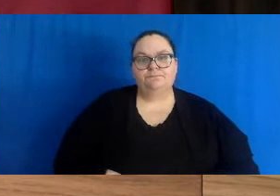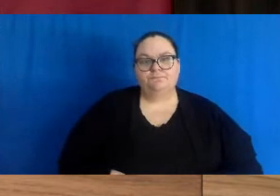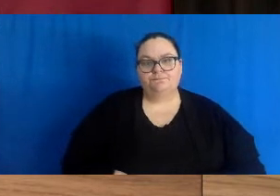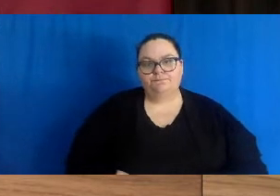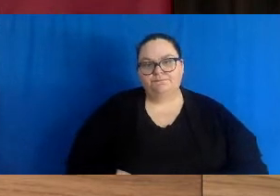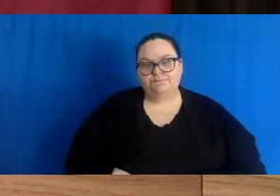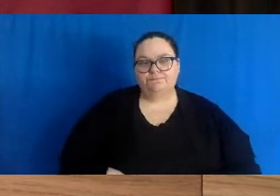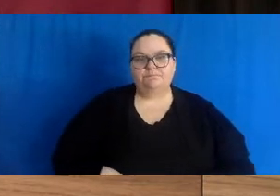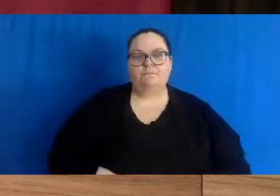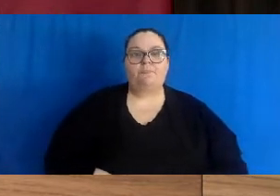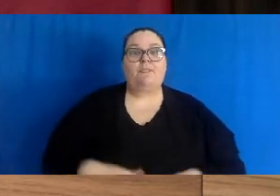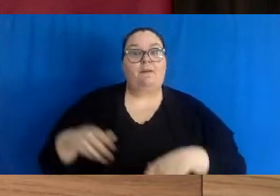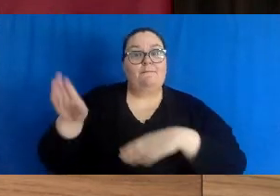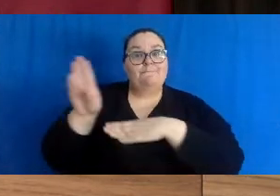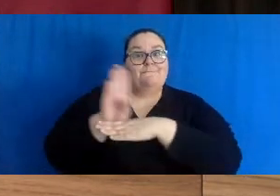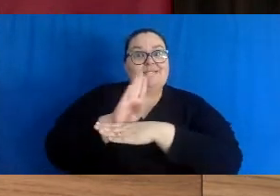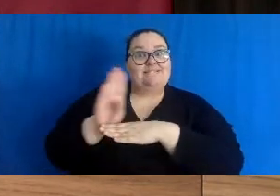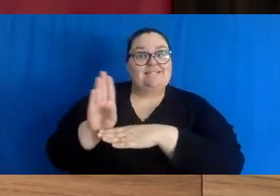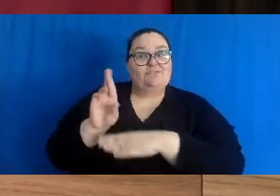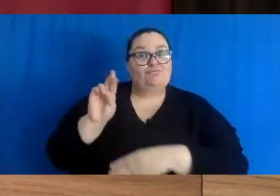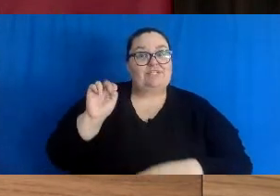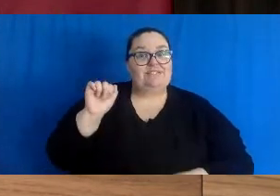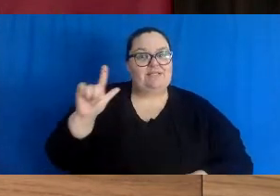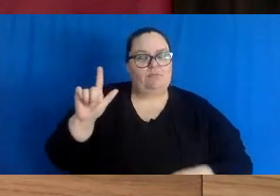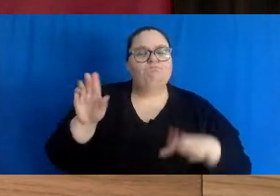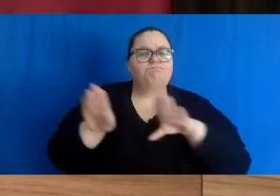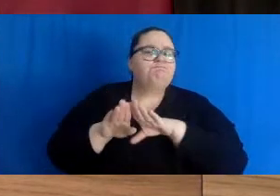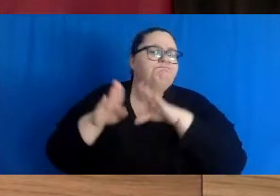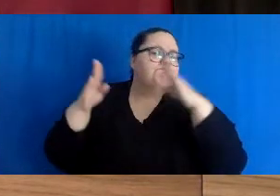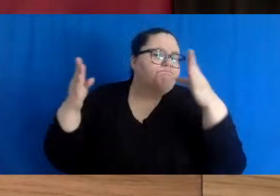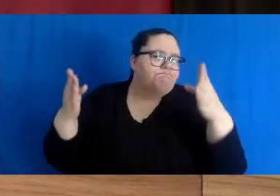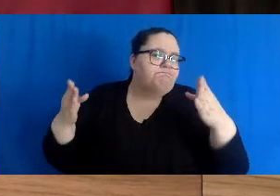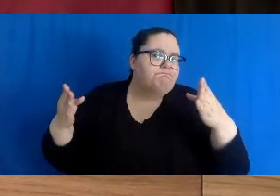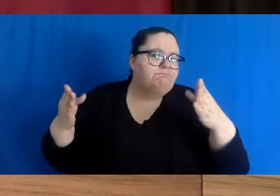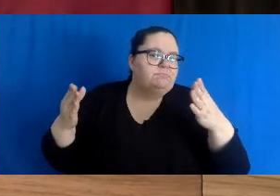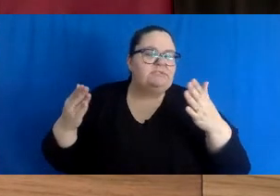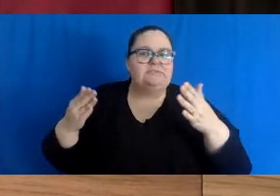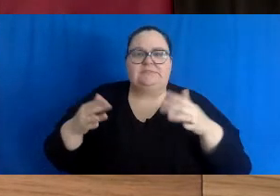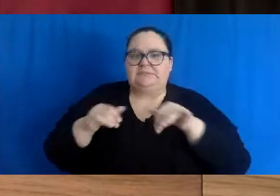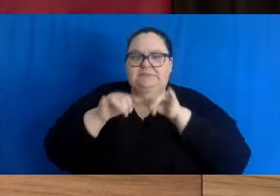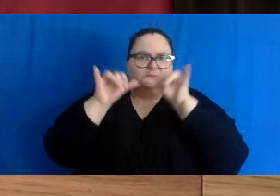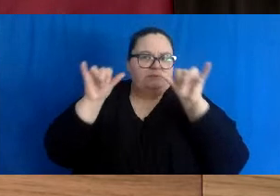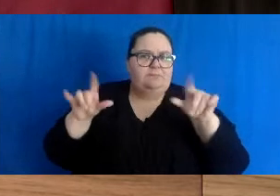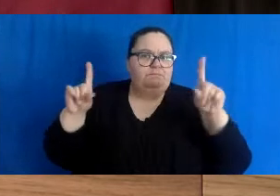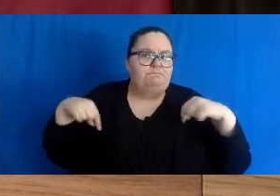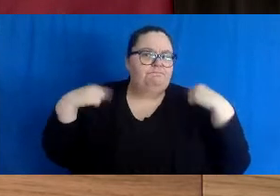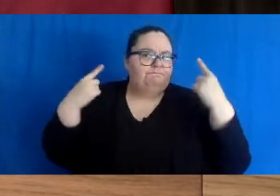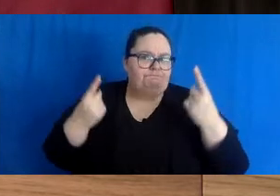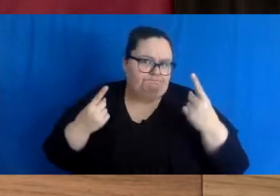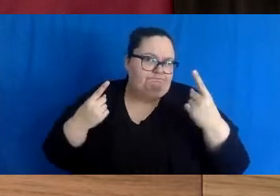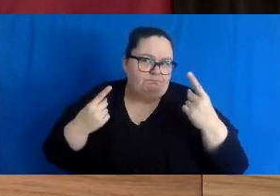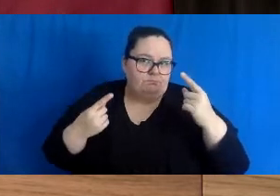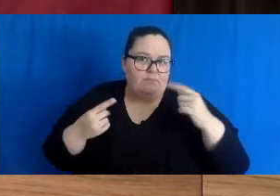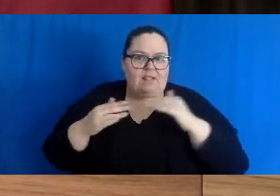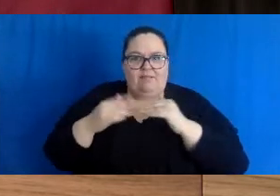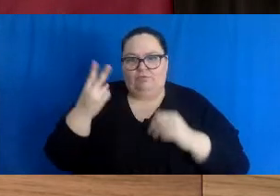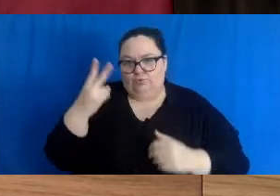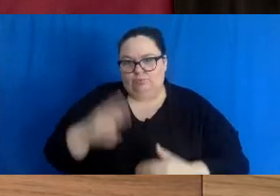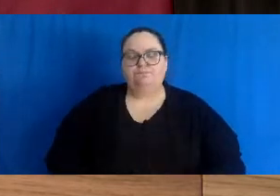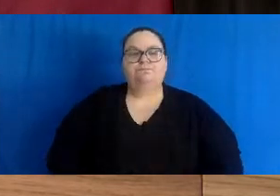Retail businesses will remain open under the same conditions as at Level 2.